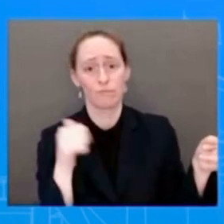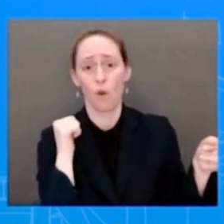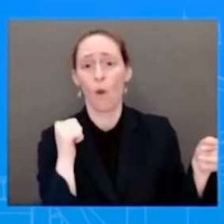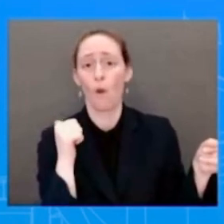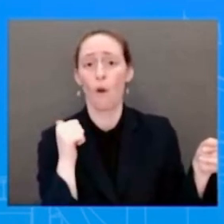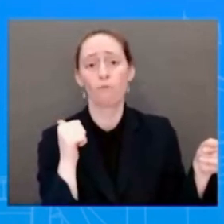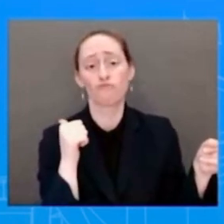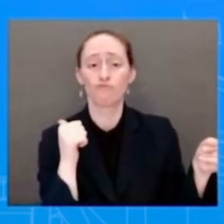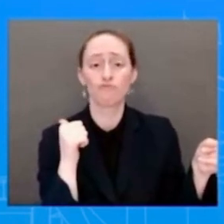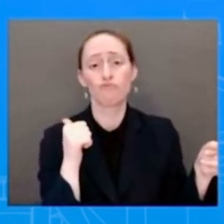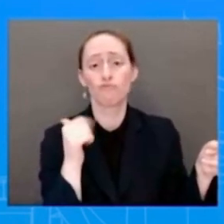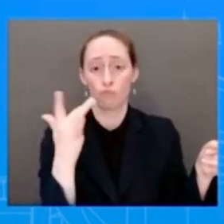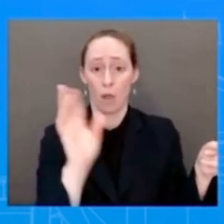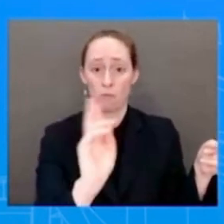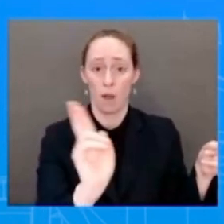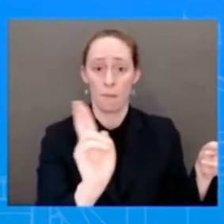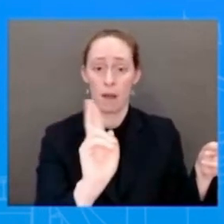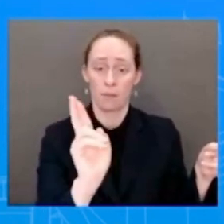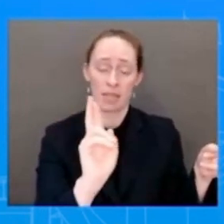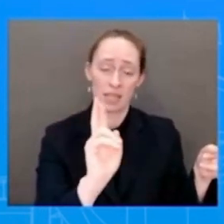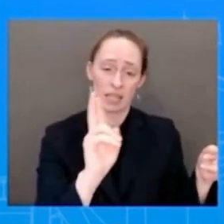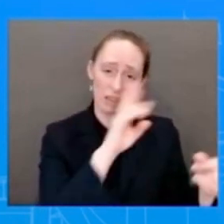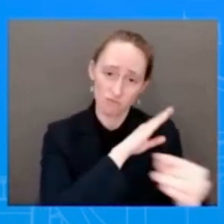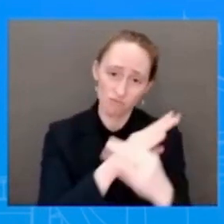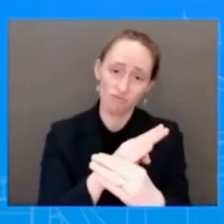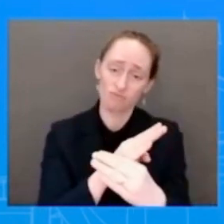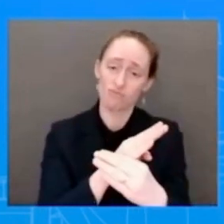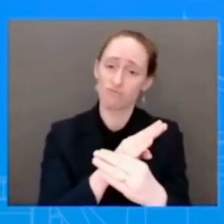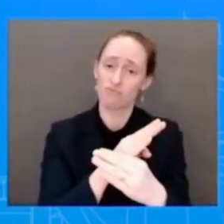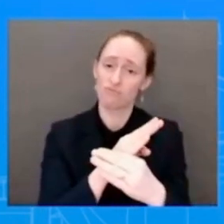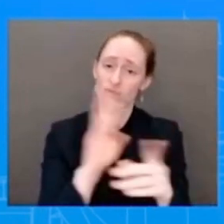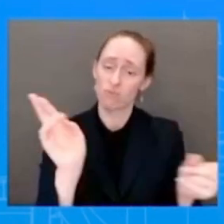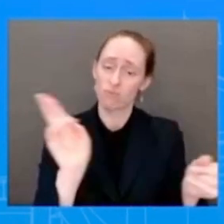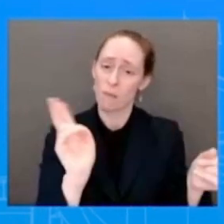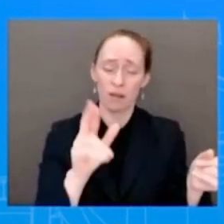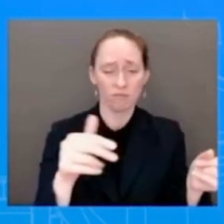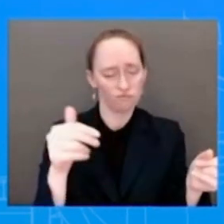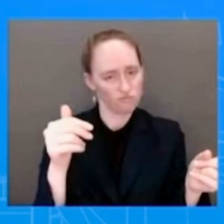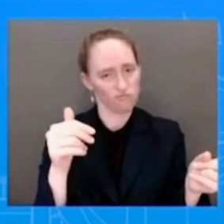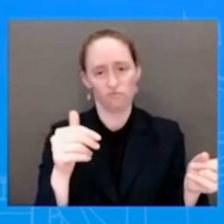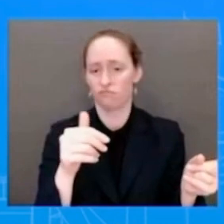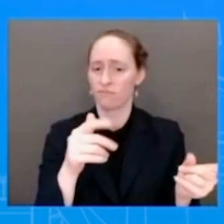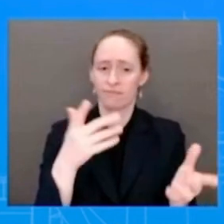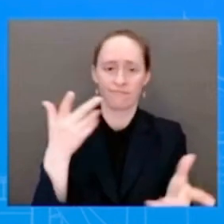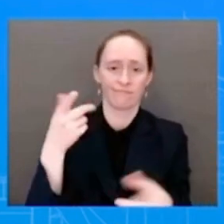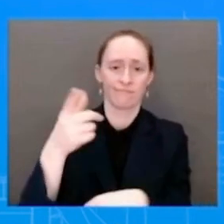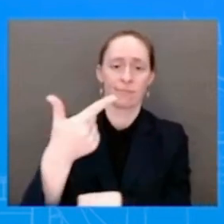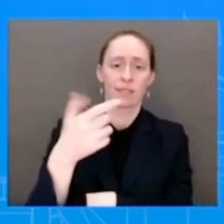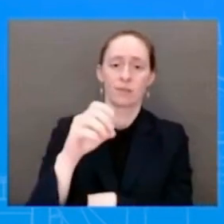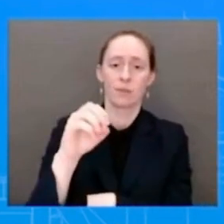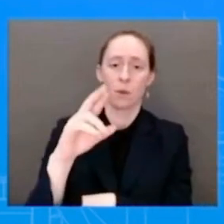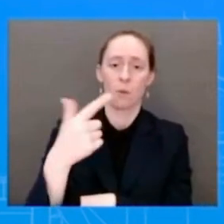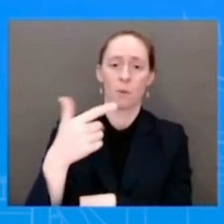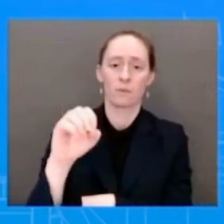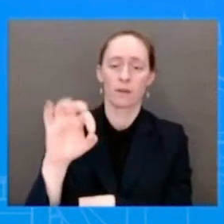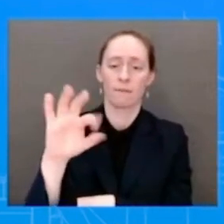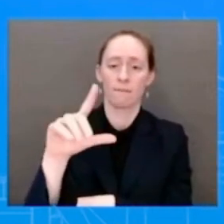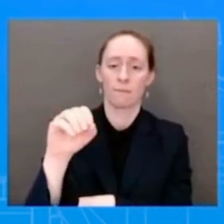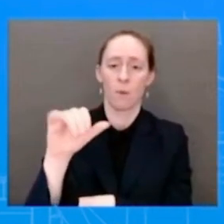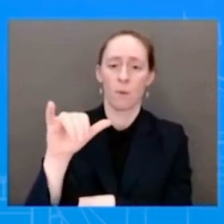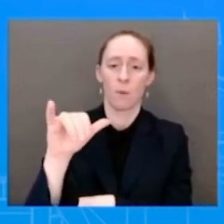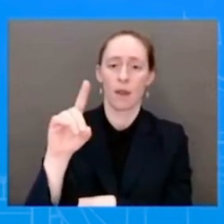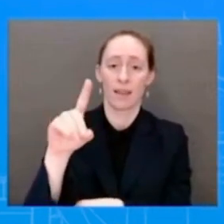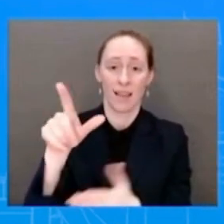important critical piece of legislation to George Floyd Justice in Policing Act, he stepped in. And what he put forward in the